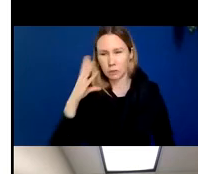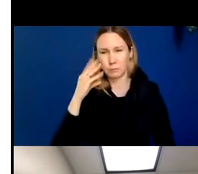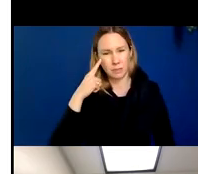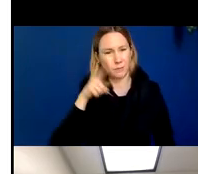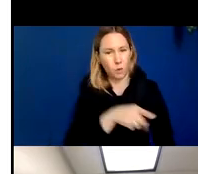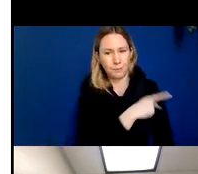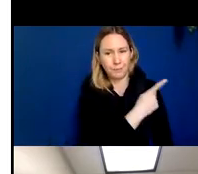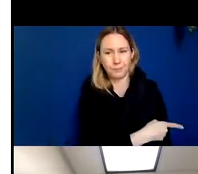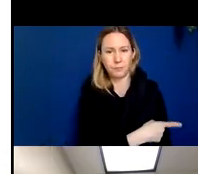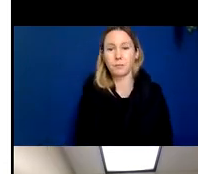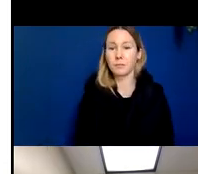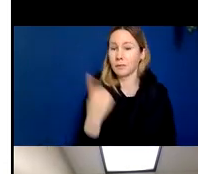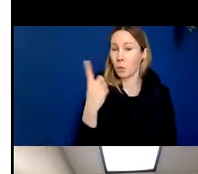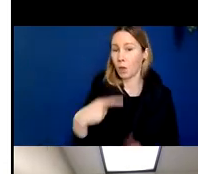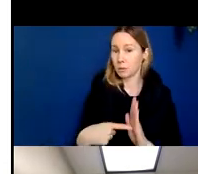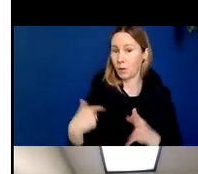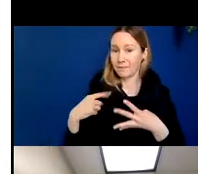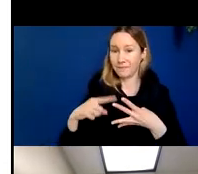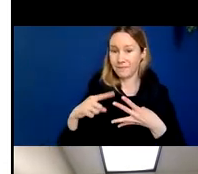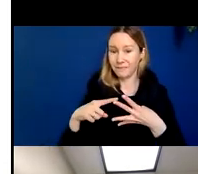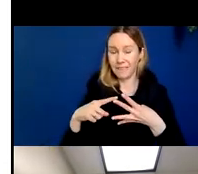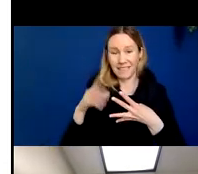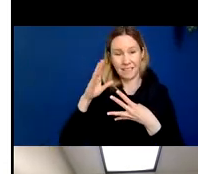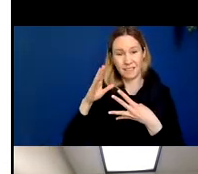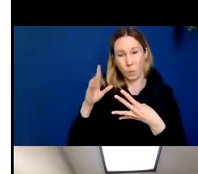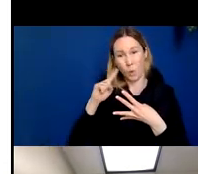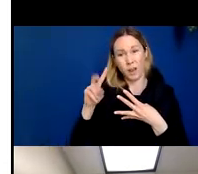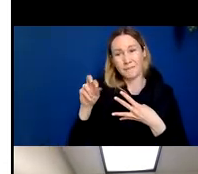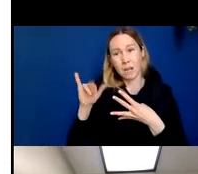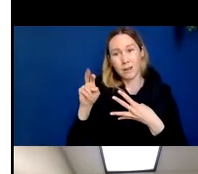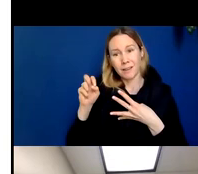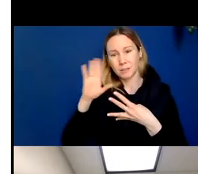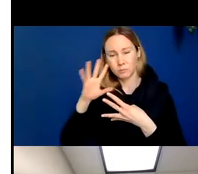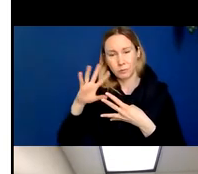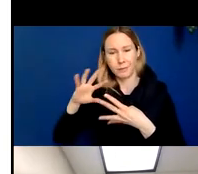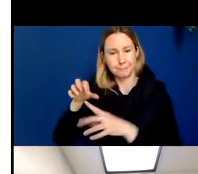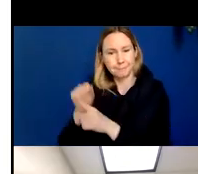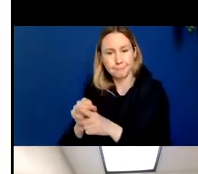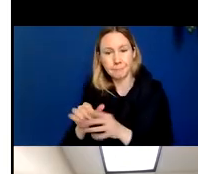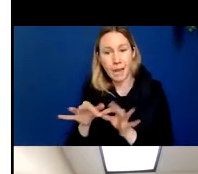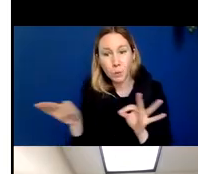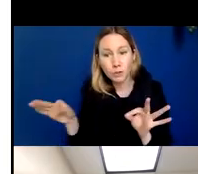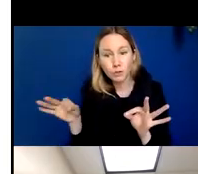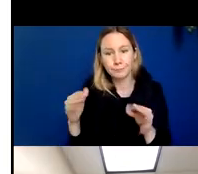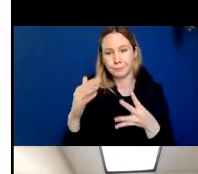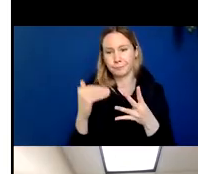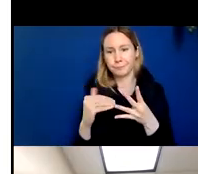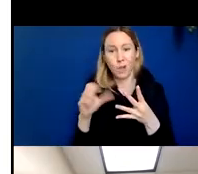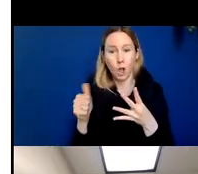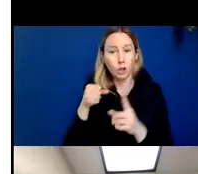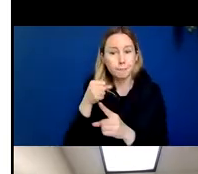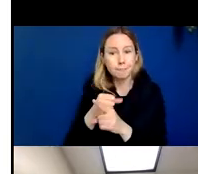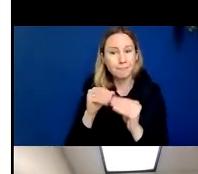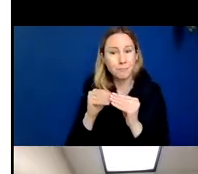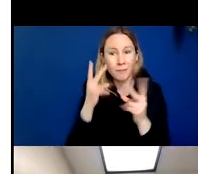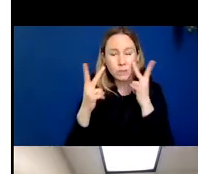we have a variant that attacks language centers in the brain, another one that attacks more of the visual processing centers of the brain, so the back